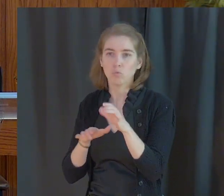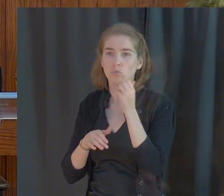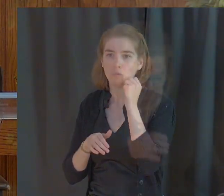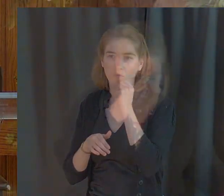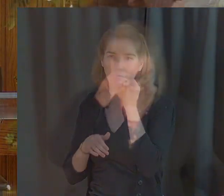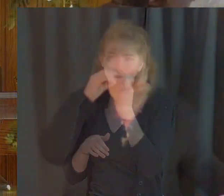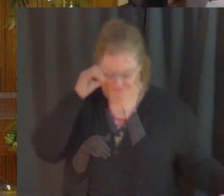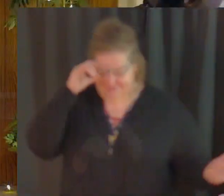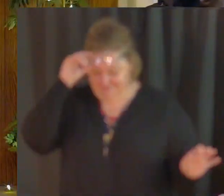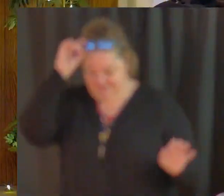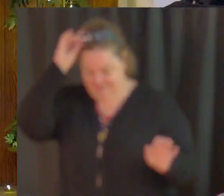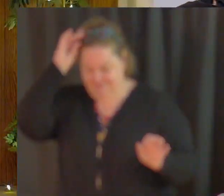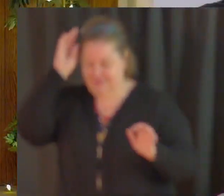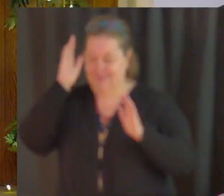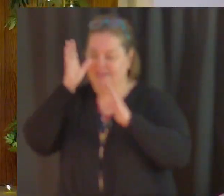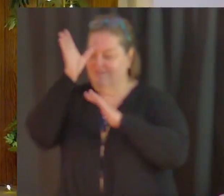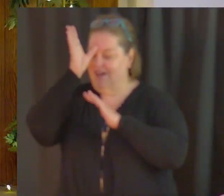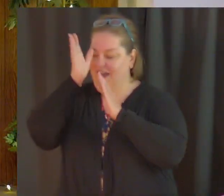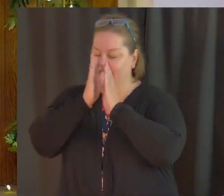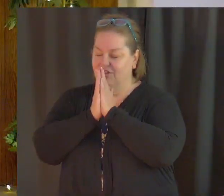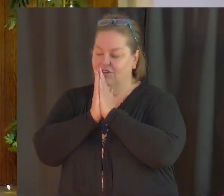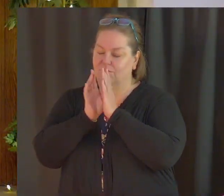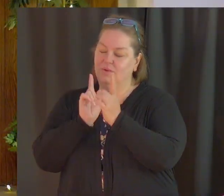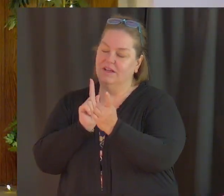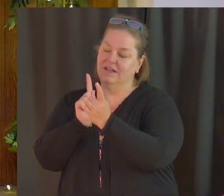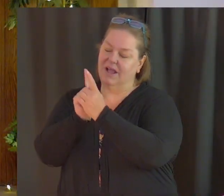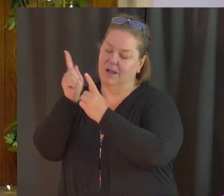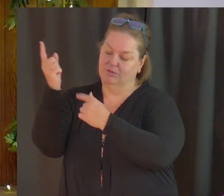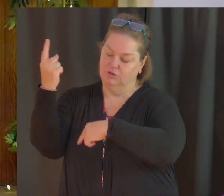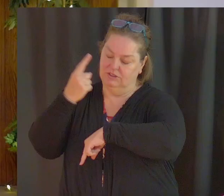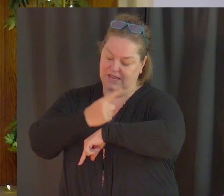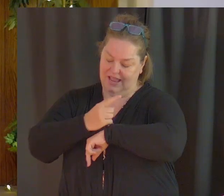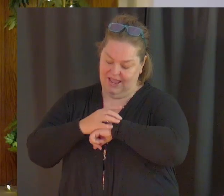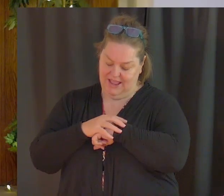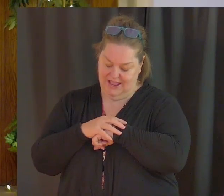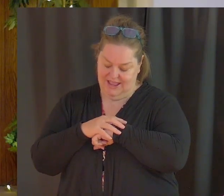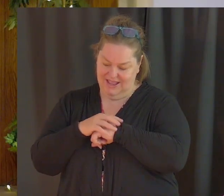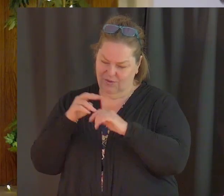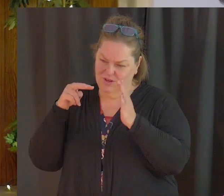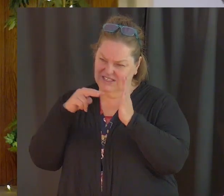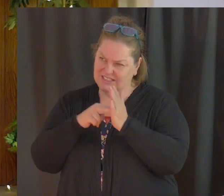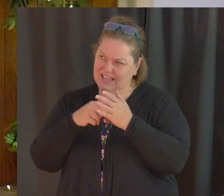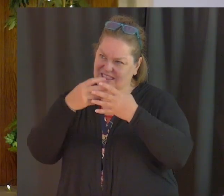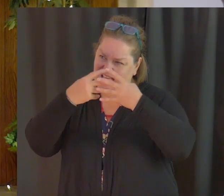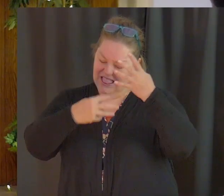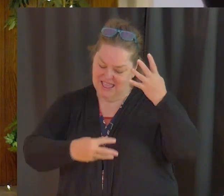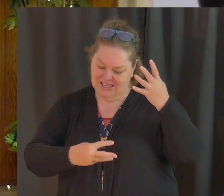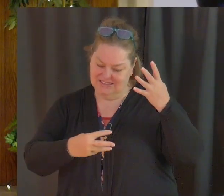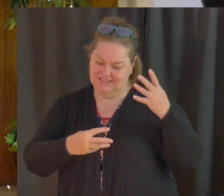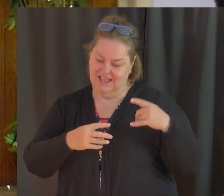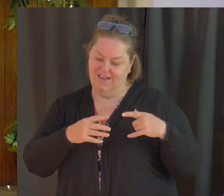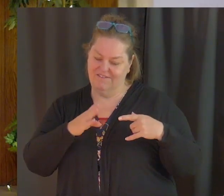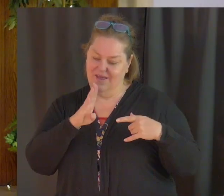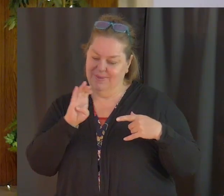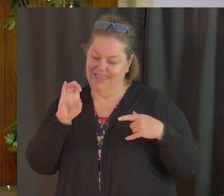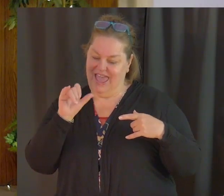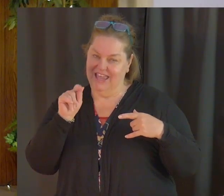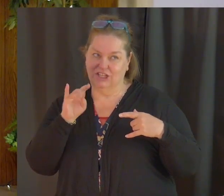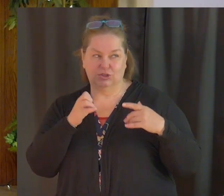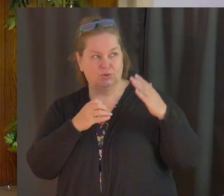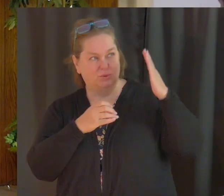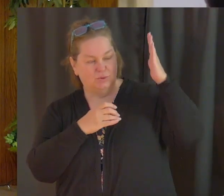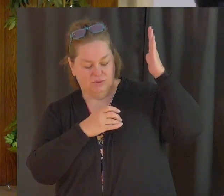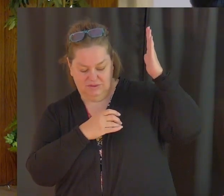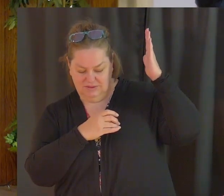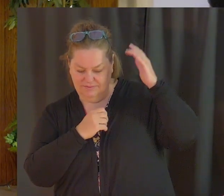way father father come to you today as we looked at this list of beatitudes that you've challenged each of us to